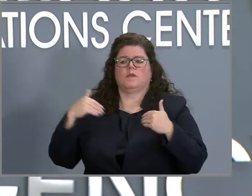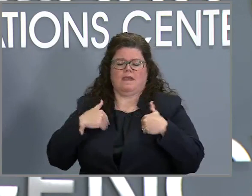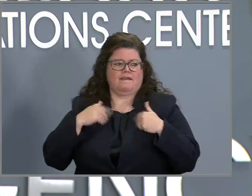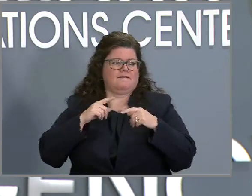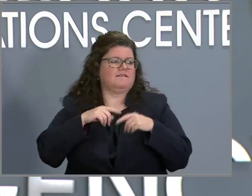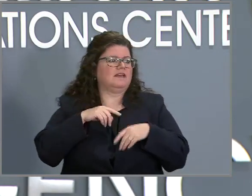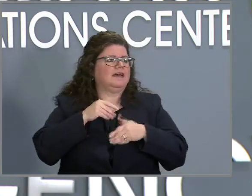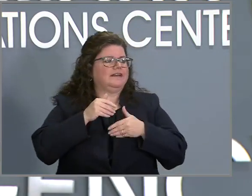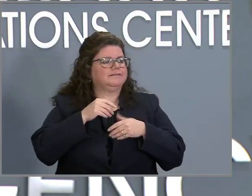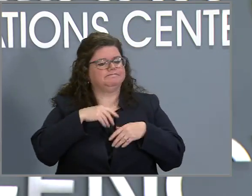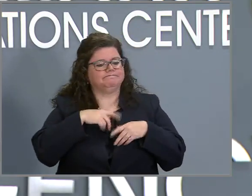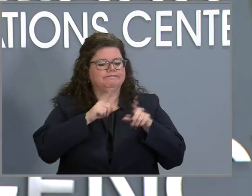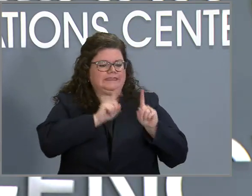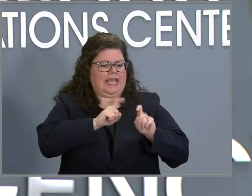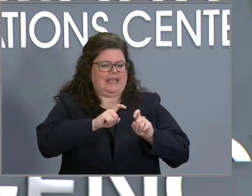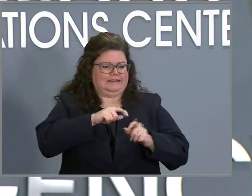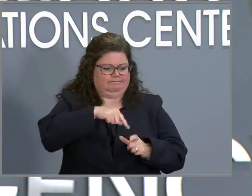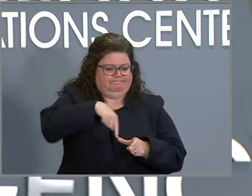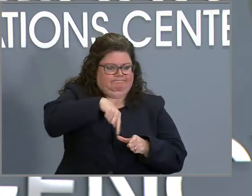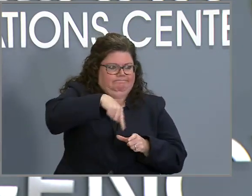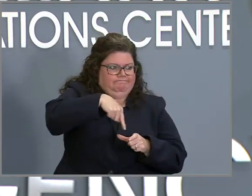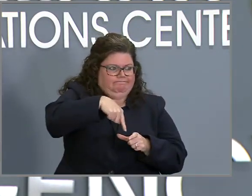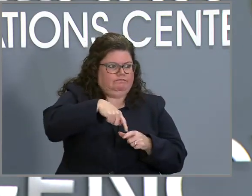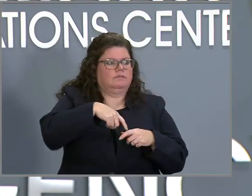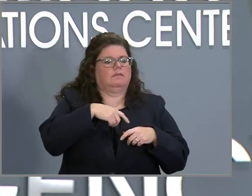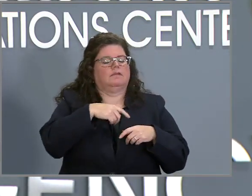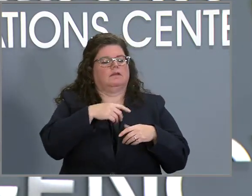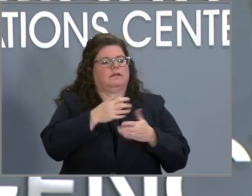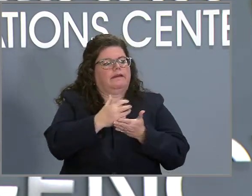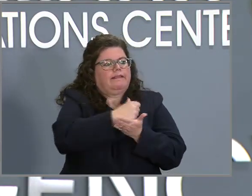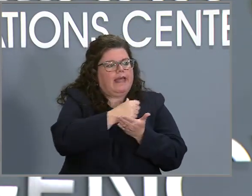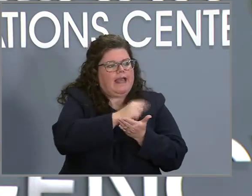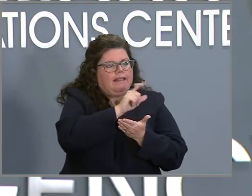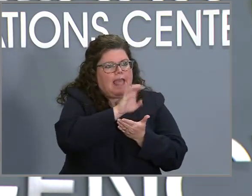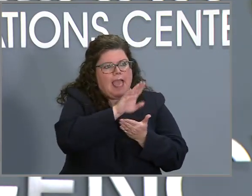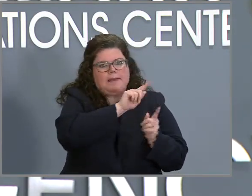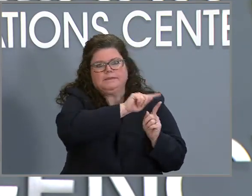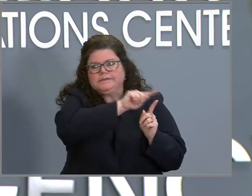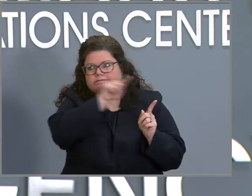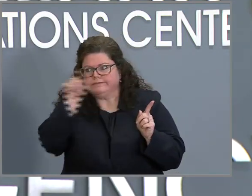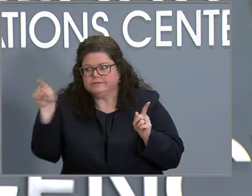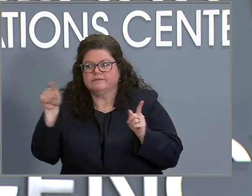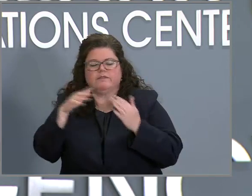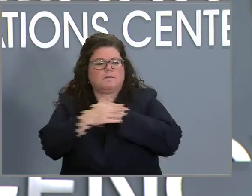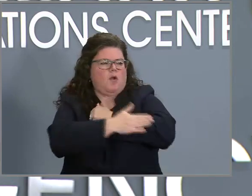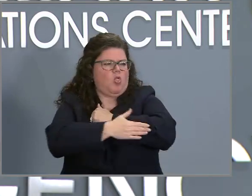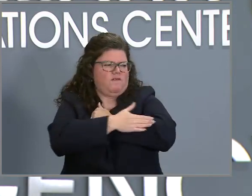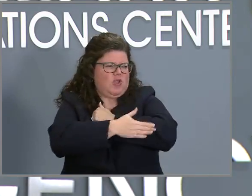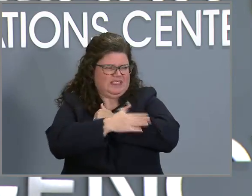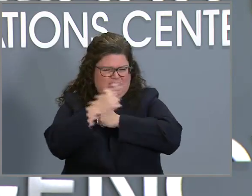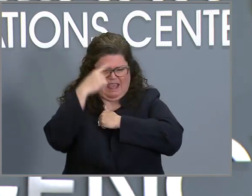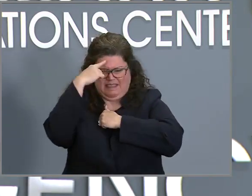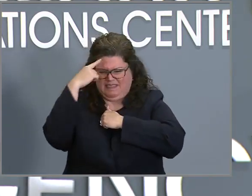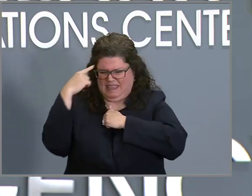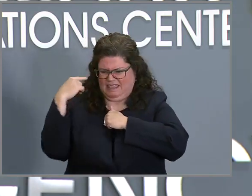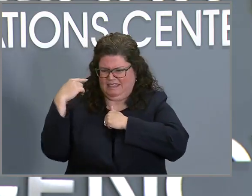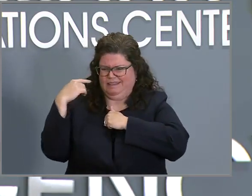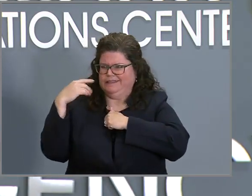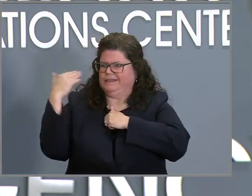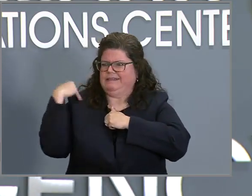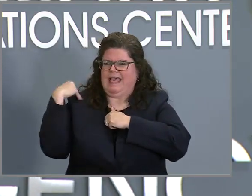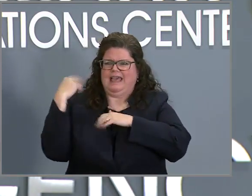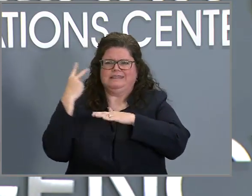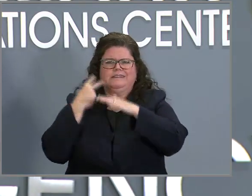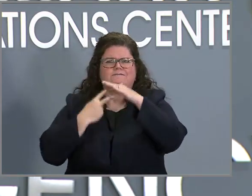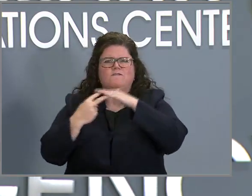sequencing program where they collect samples of positives from labs across the country. Uh, I believe off the last forecast, uh,